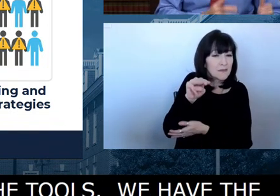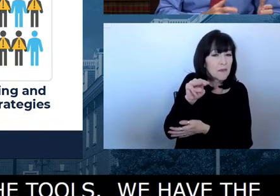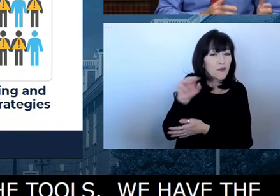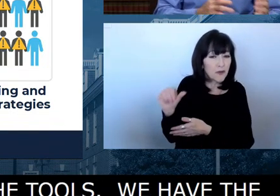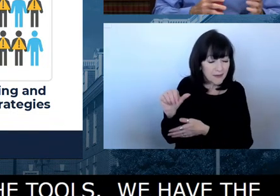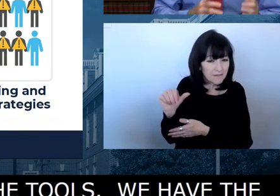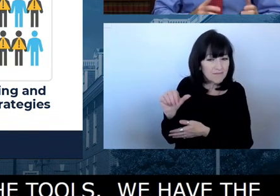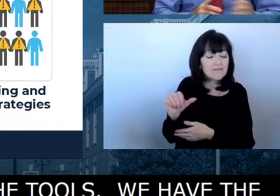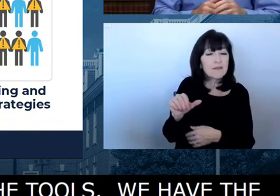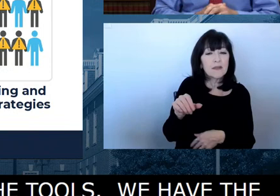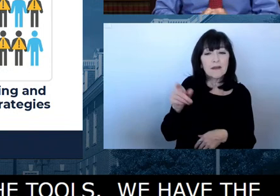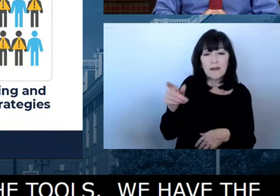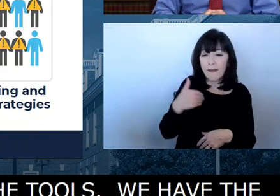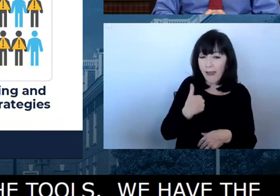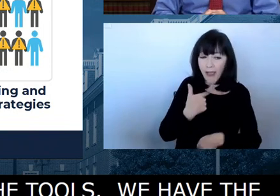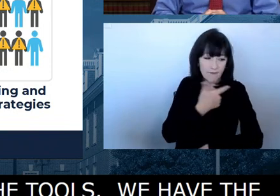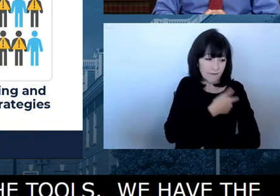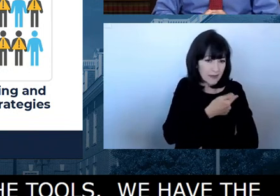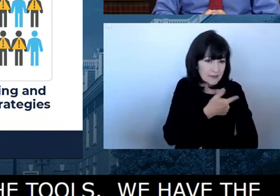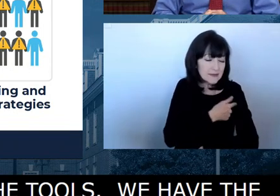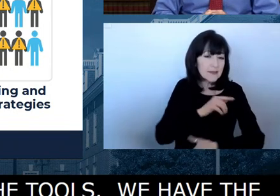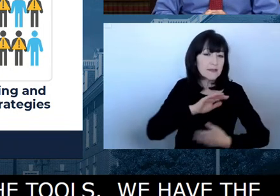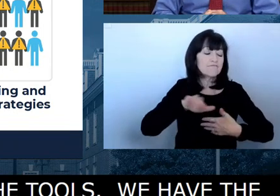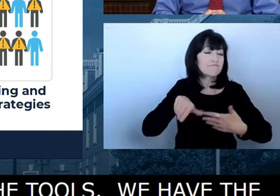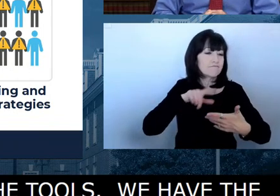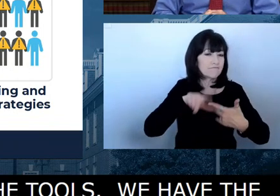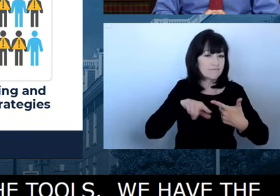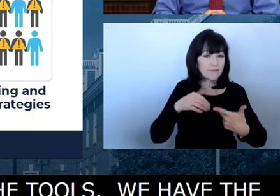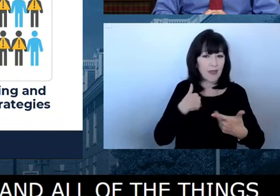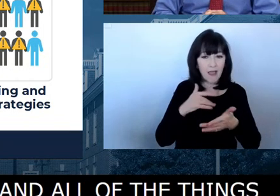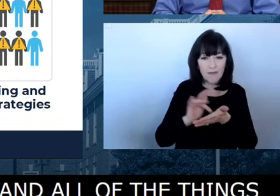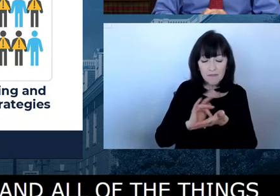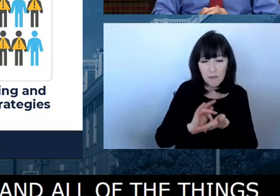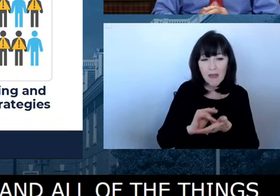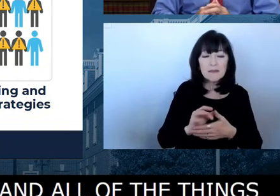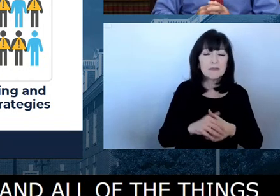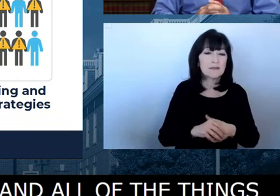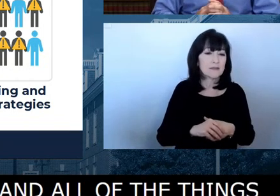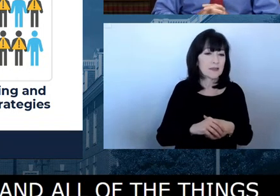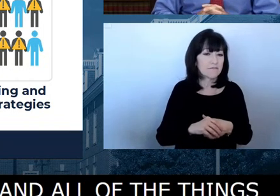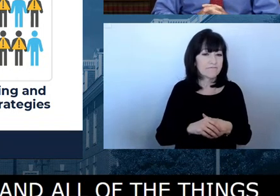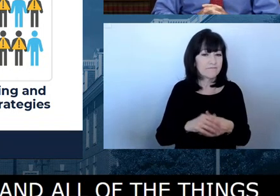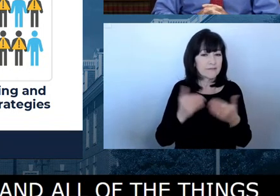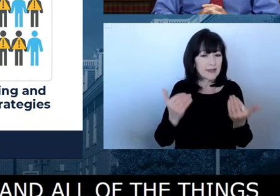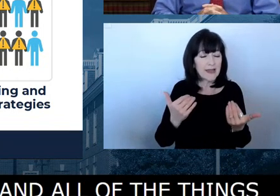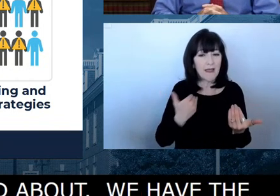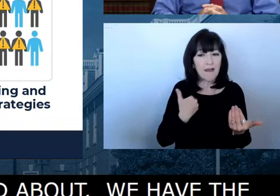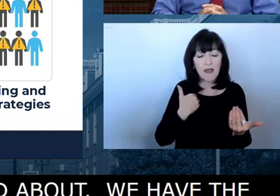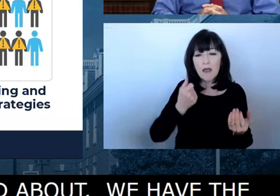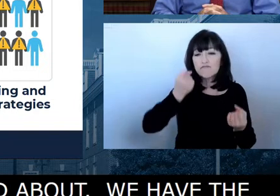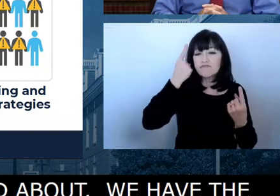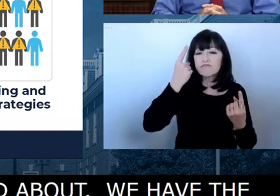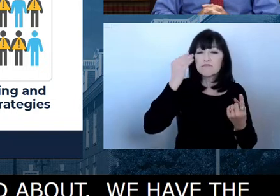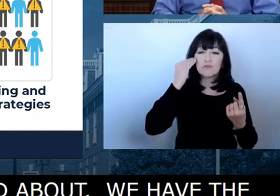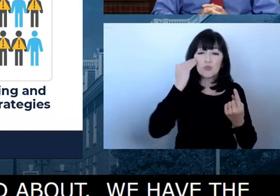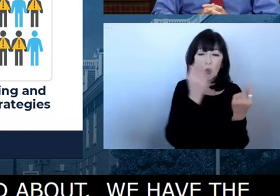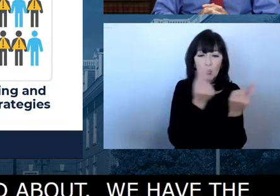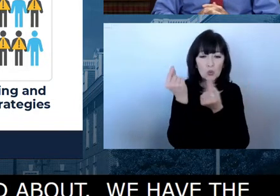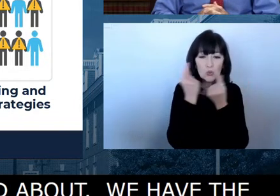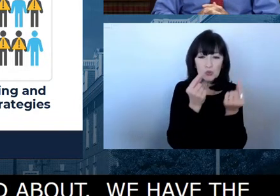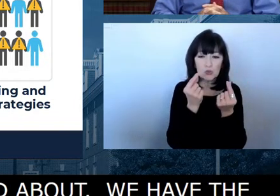tools of the vaccines and the boosters. Uh, we have the tools in terms of the, uh, some of the science that we've learned, uh,